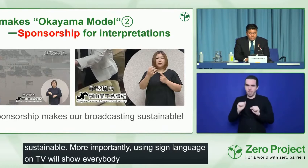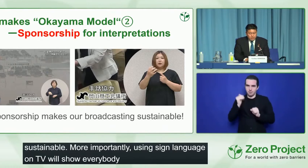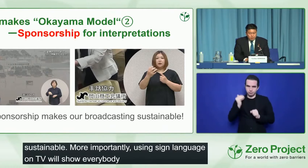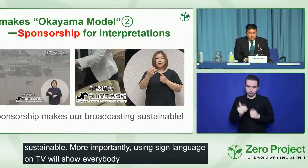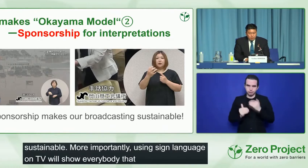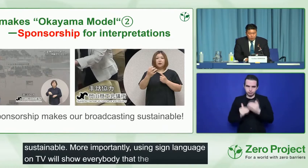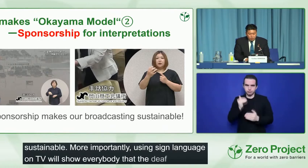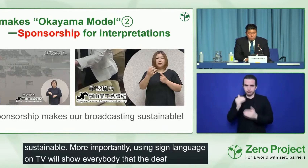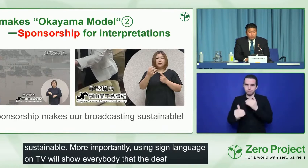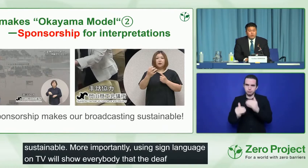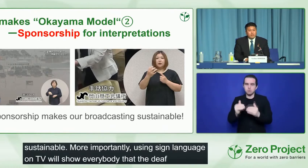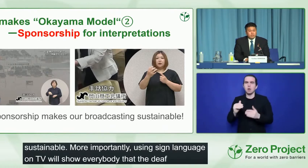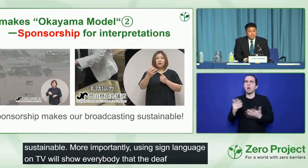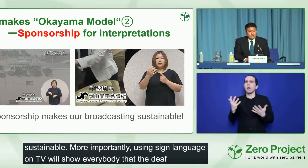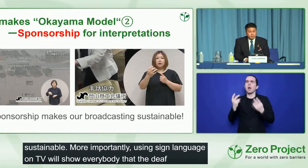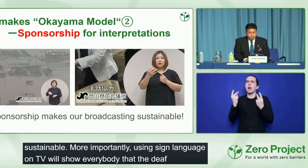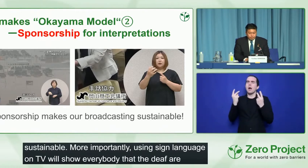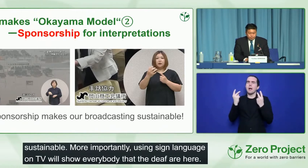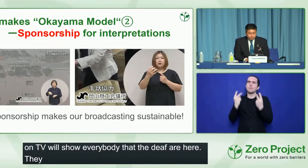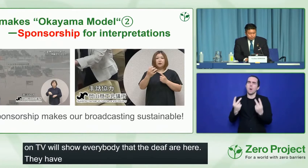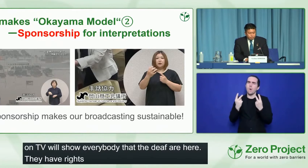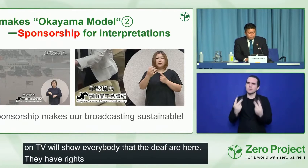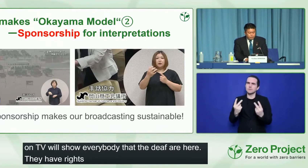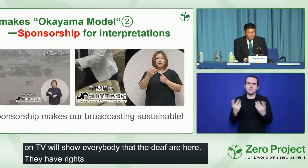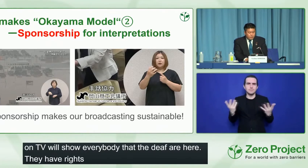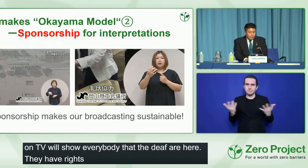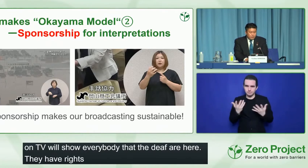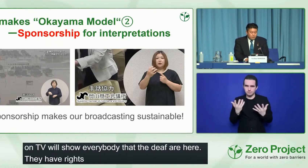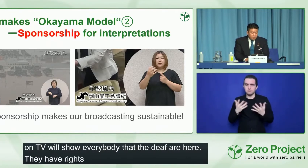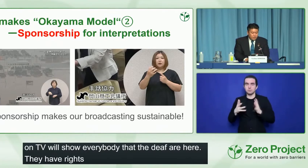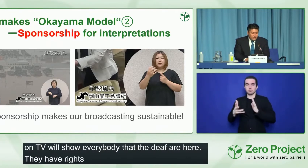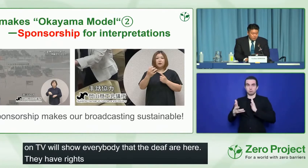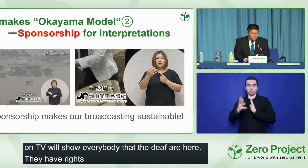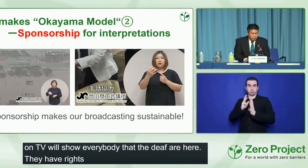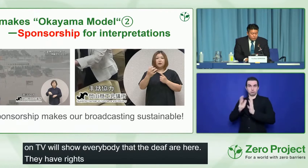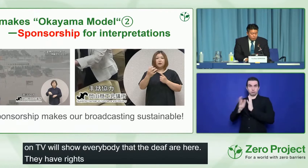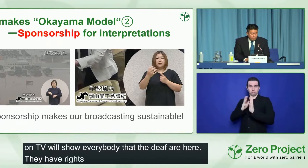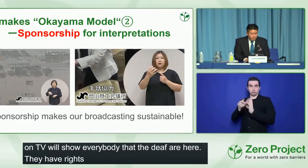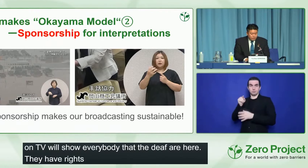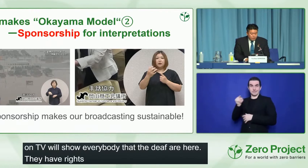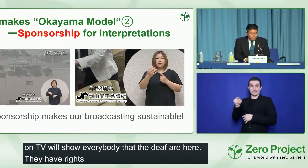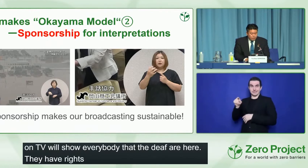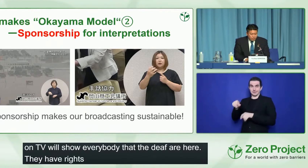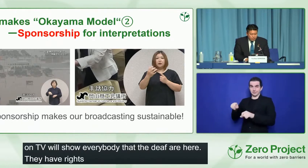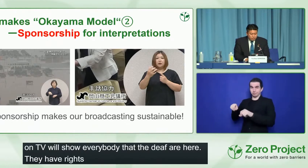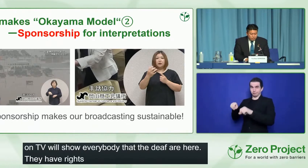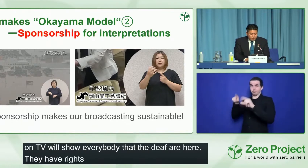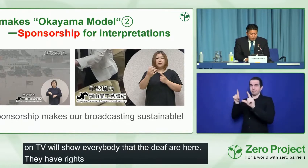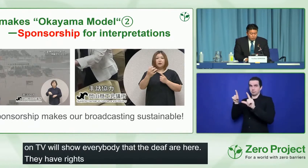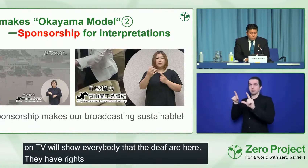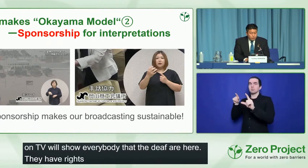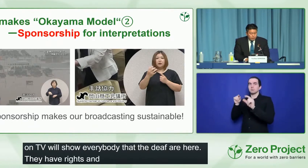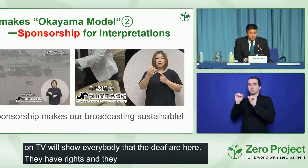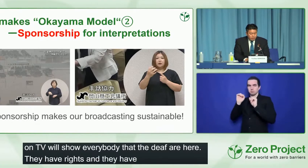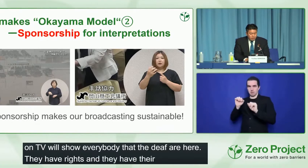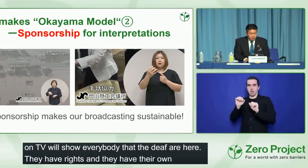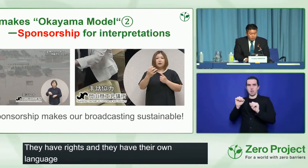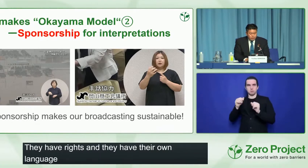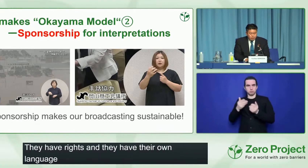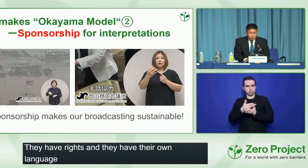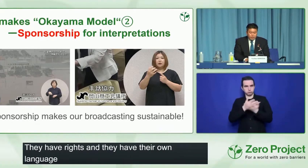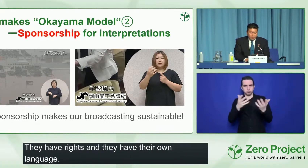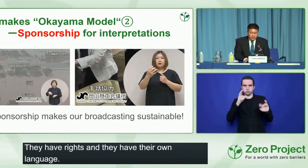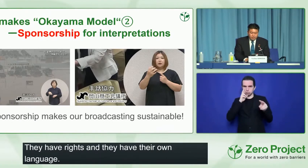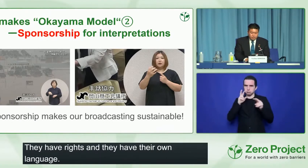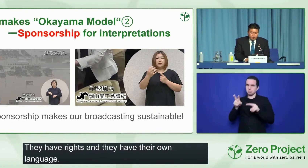they have own language. This attitude symbolizes our belief that we will never